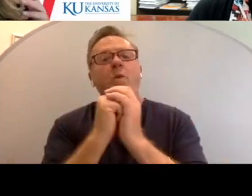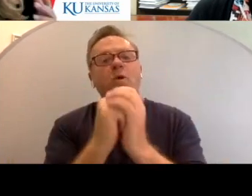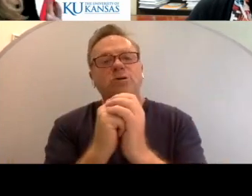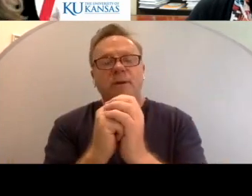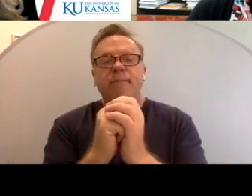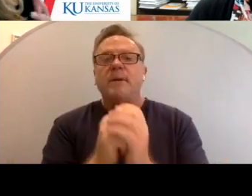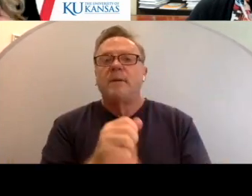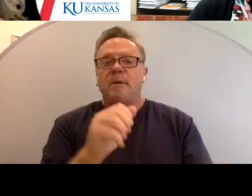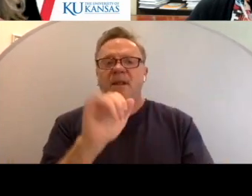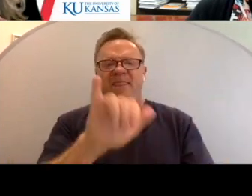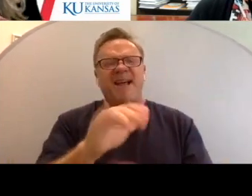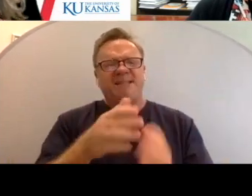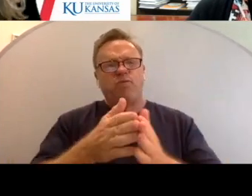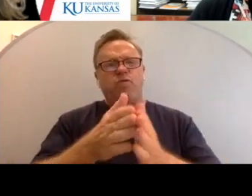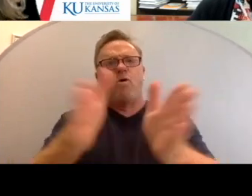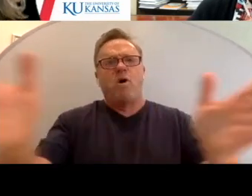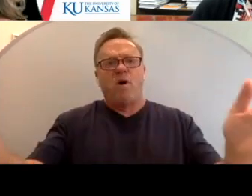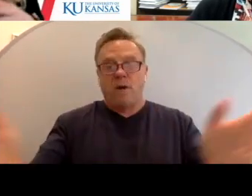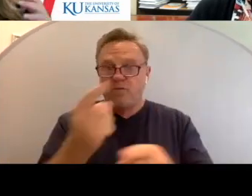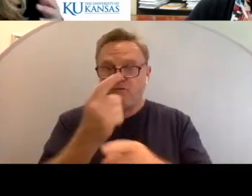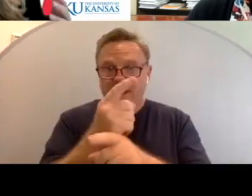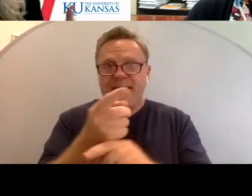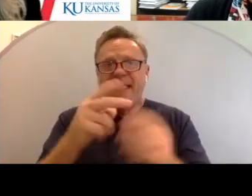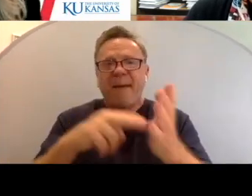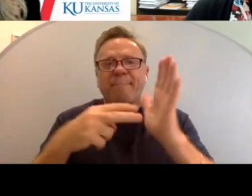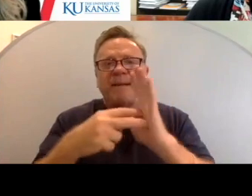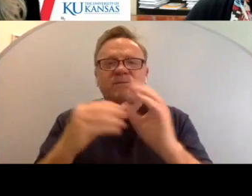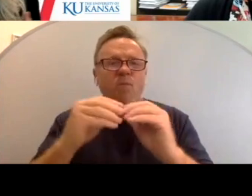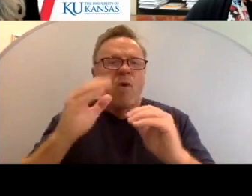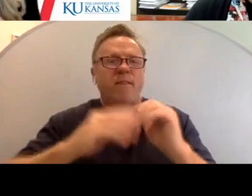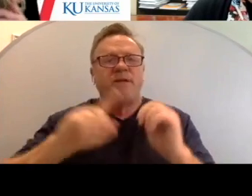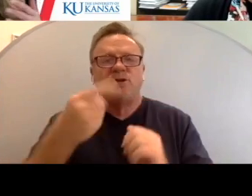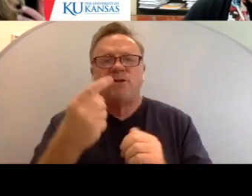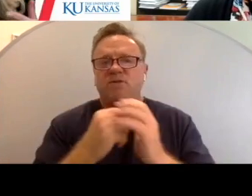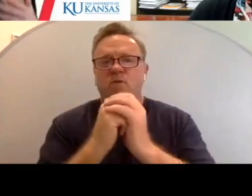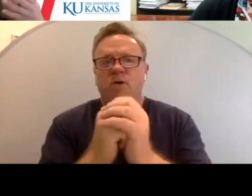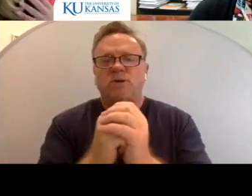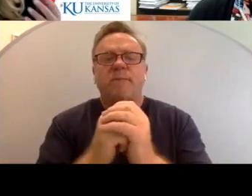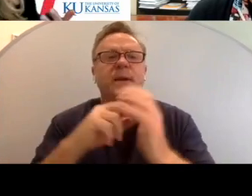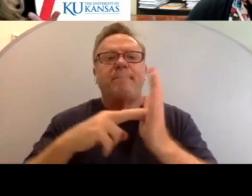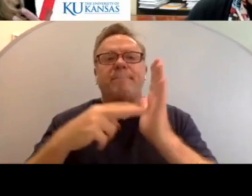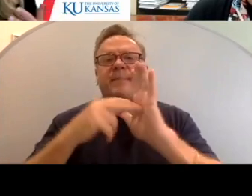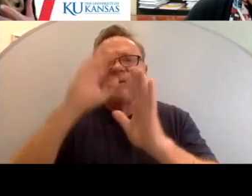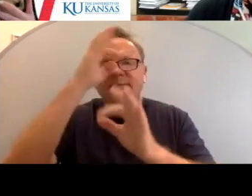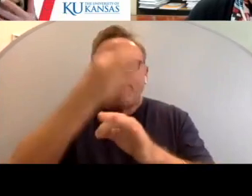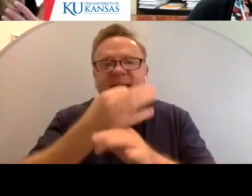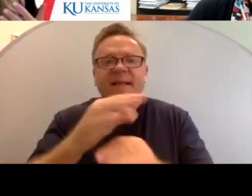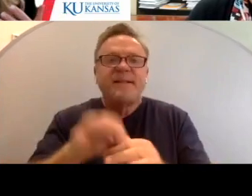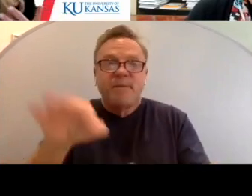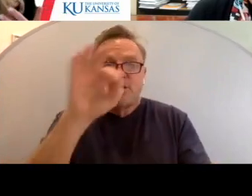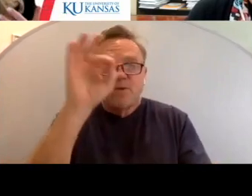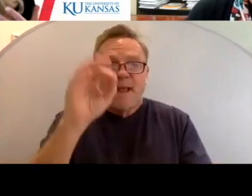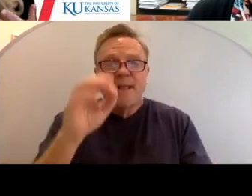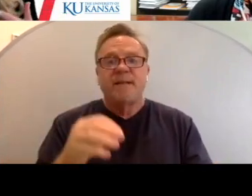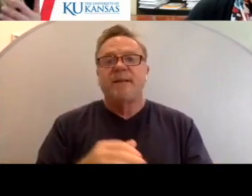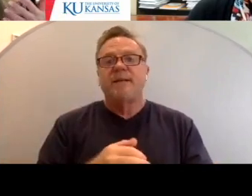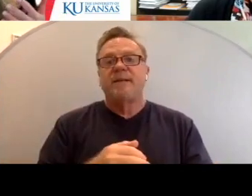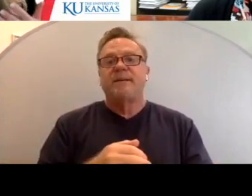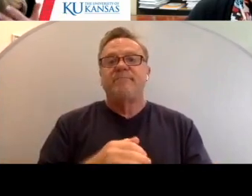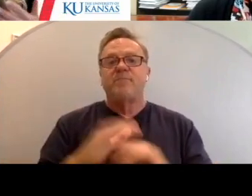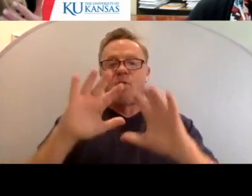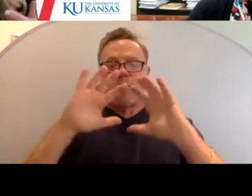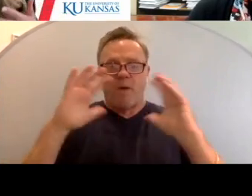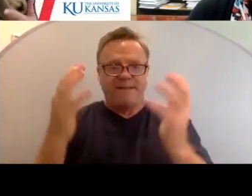that's very broad, right? So that means more than just worship. That means faith, spirituality, holistically.